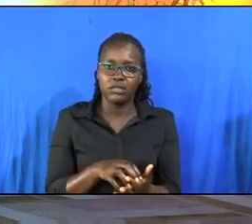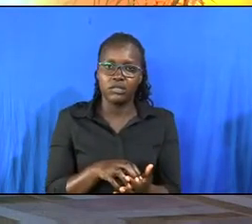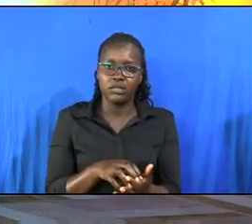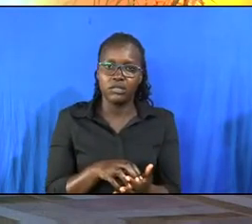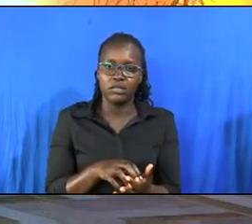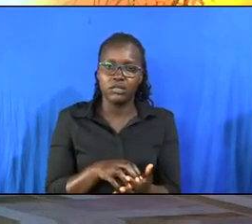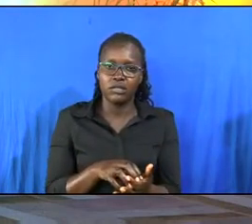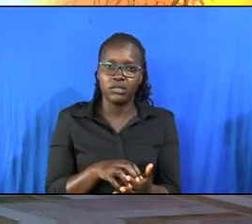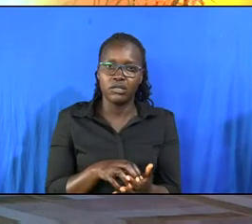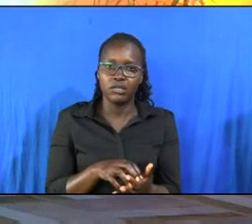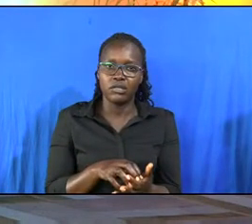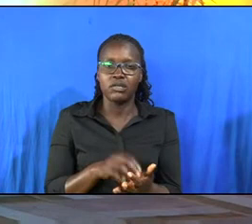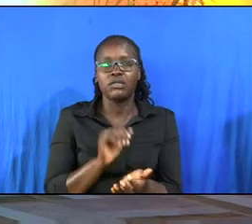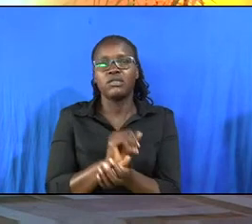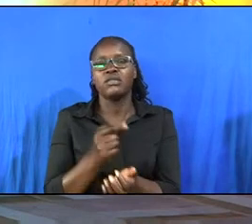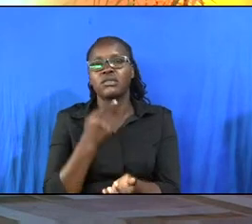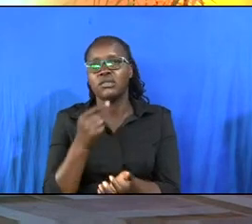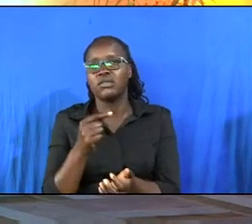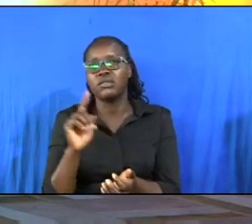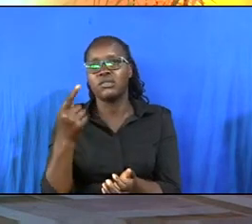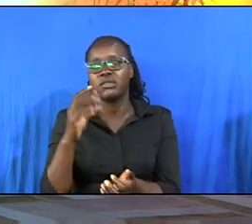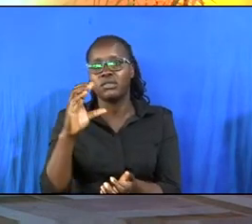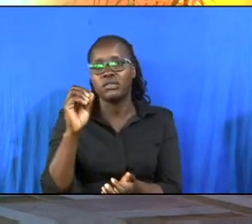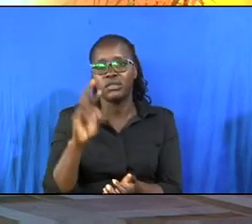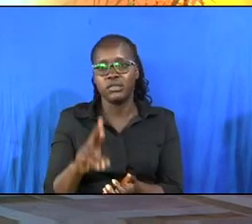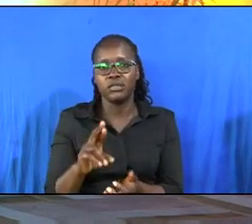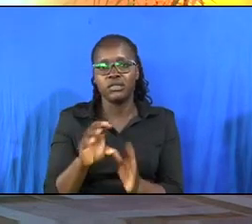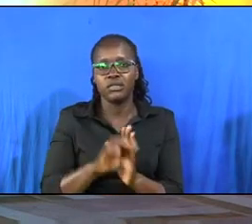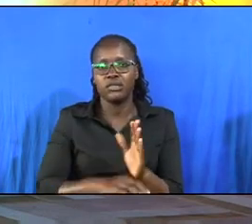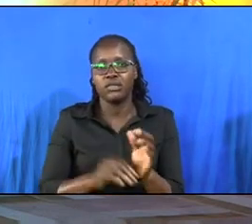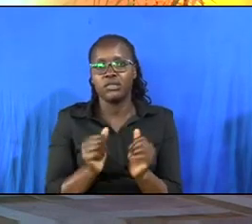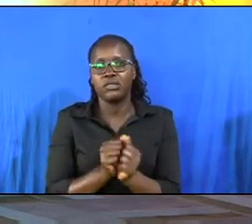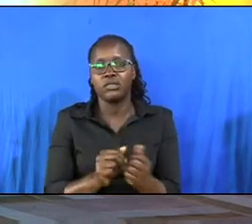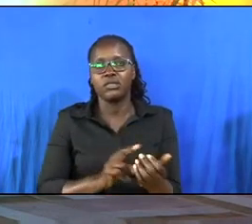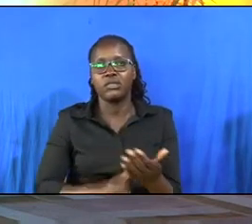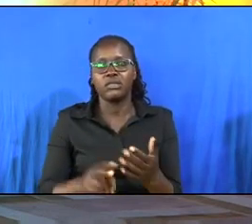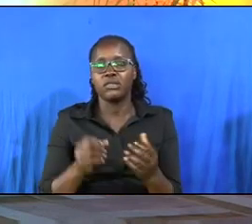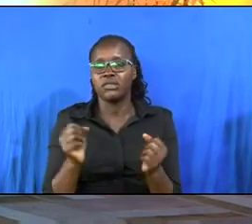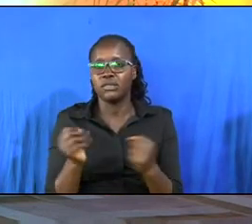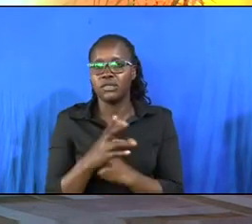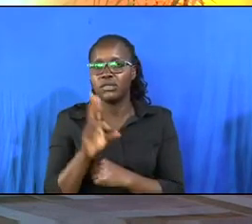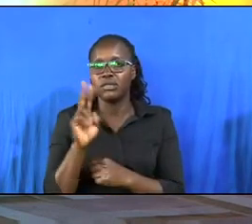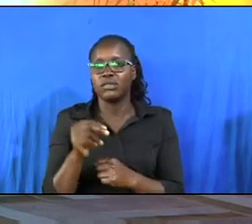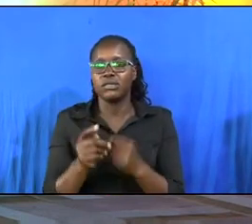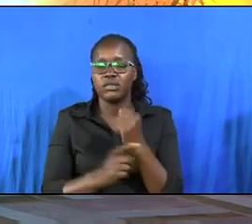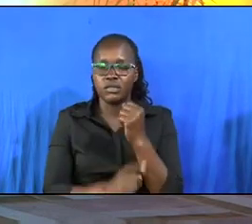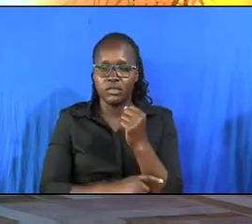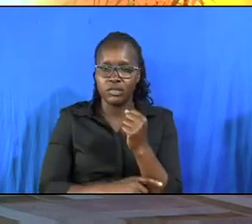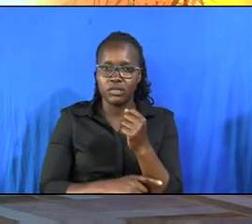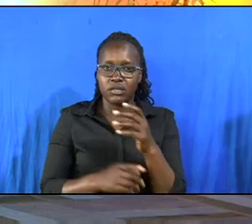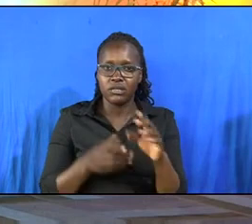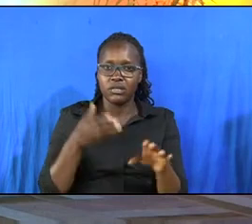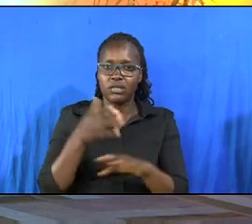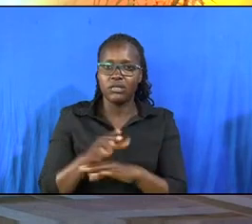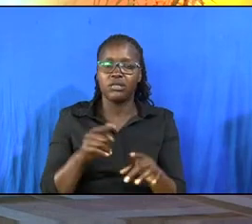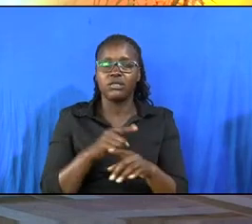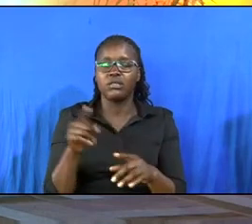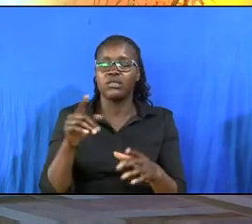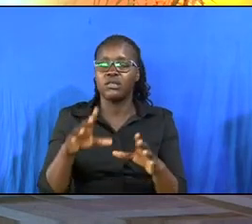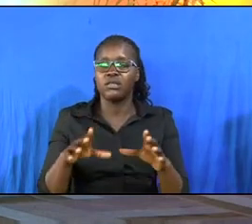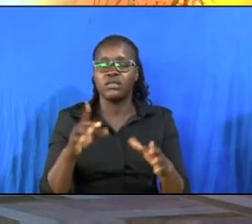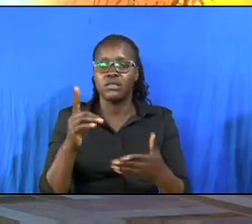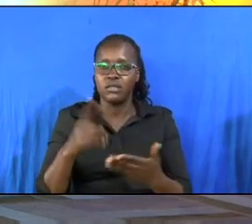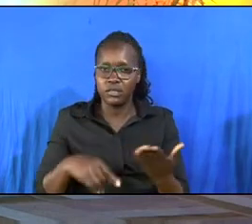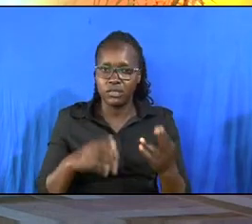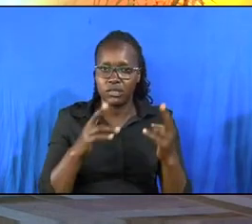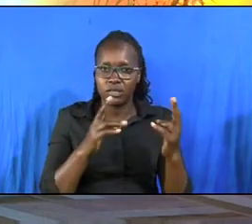Paul is saying in 1 Corinthians chapter 10 verse 13, no temptation has seized you except what is common